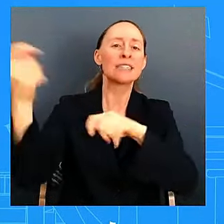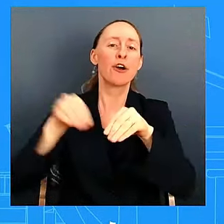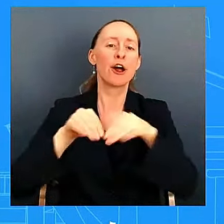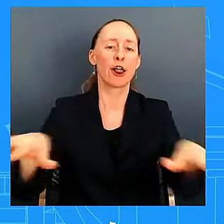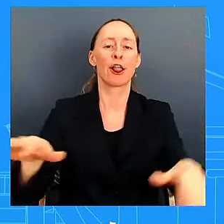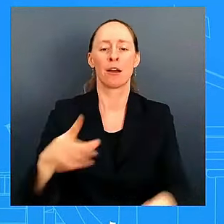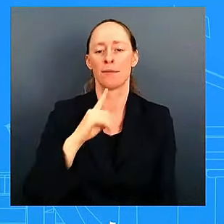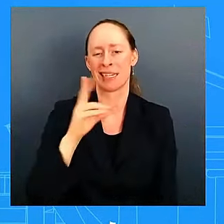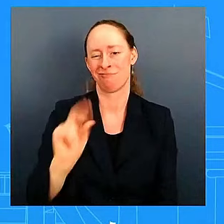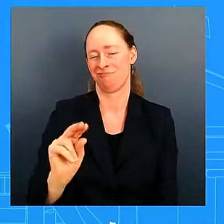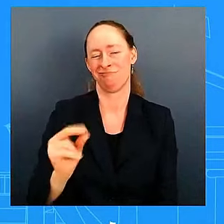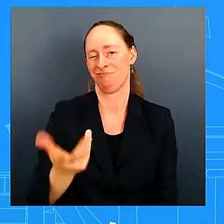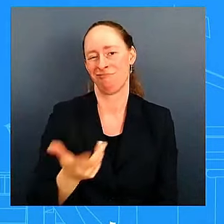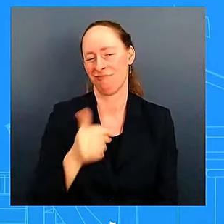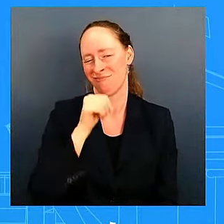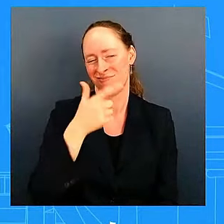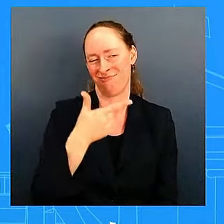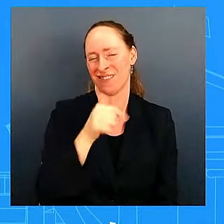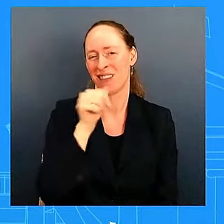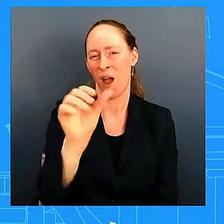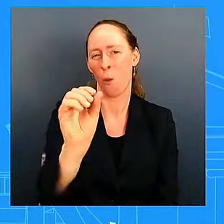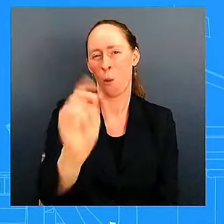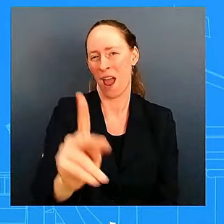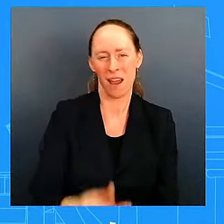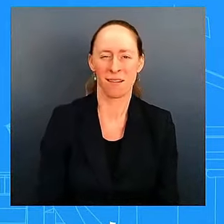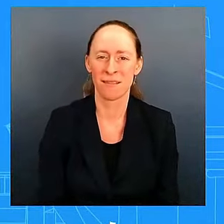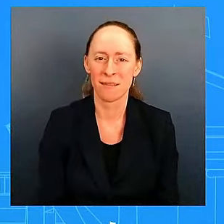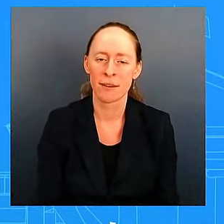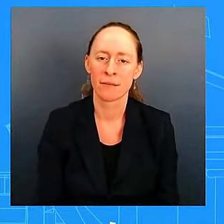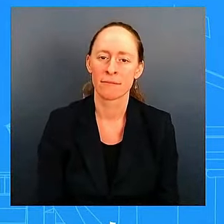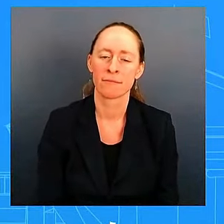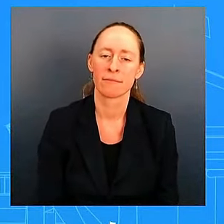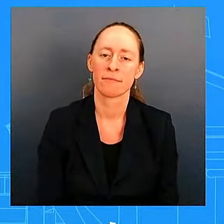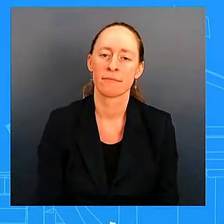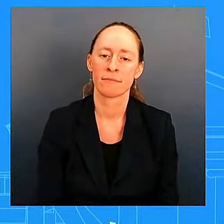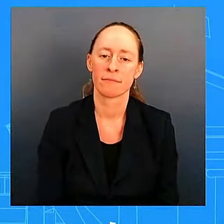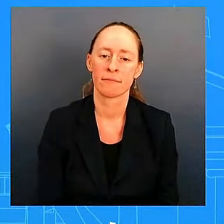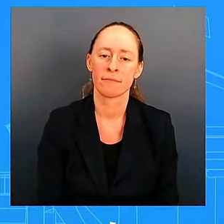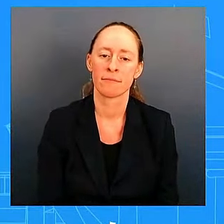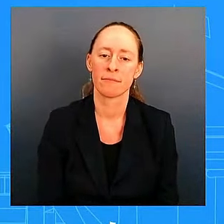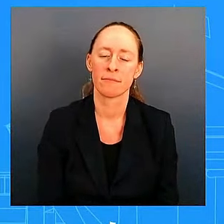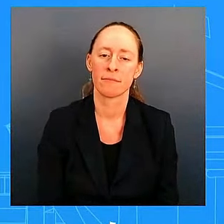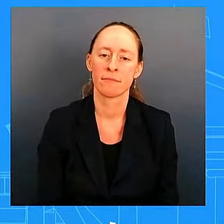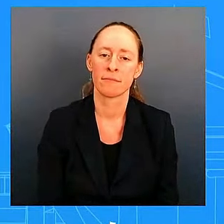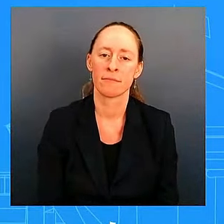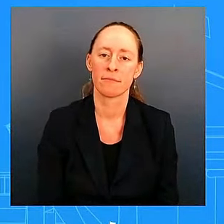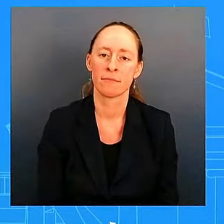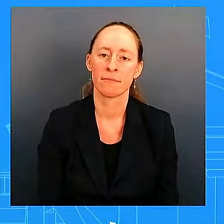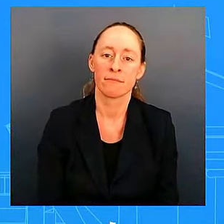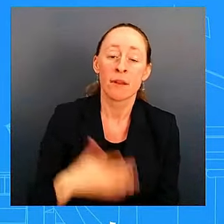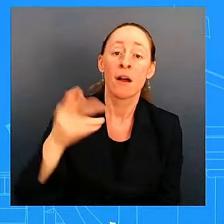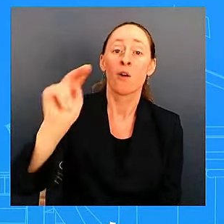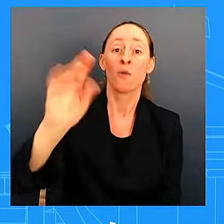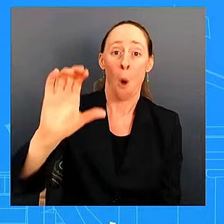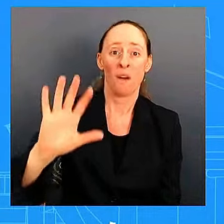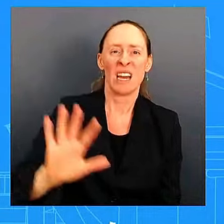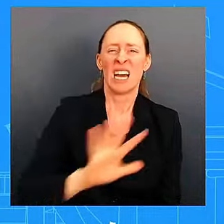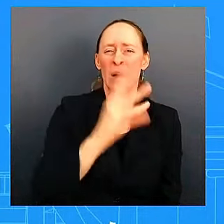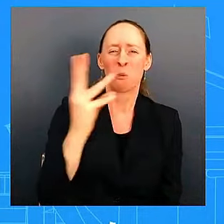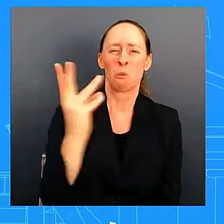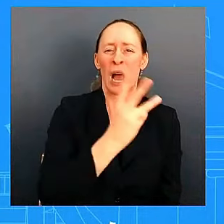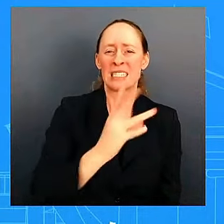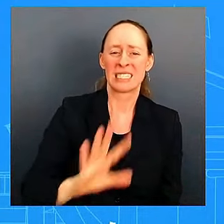helene people in western north carolina were drowning in their houses this weekend others were losing everything